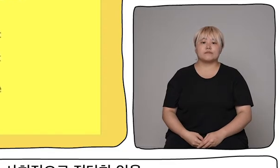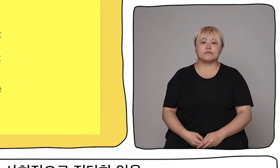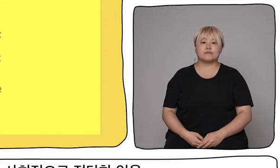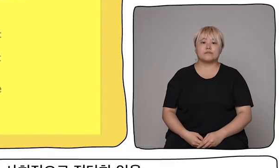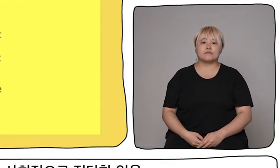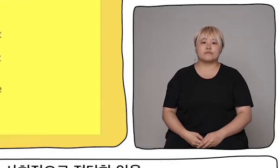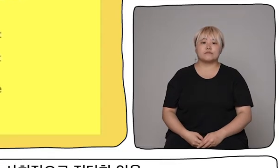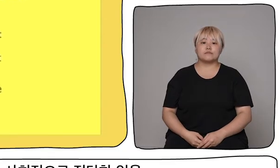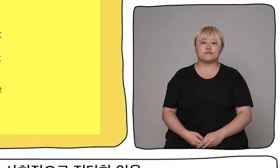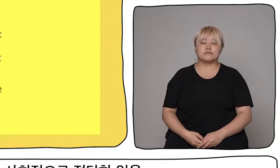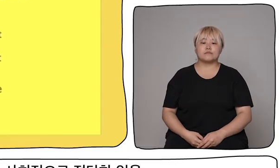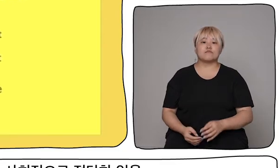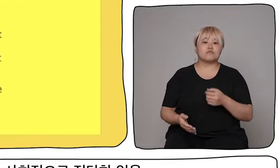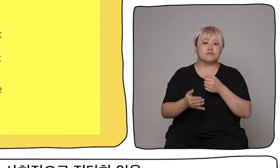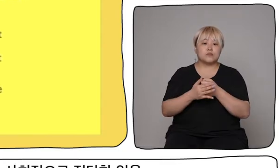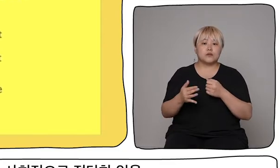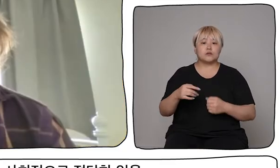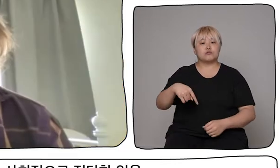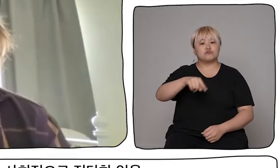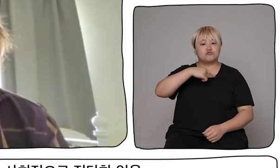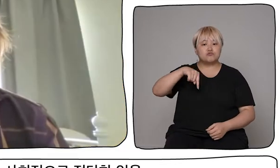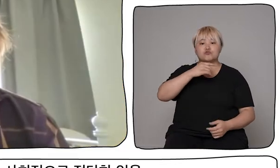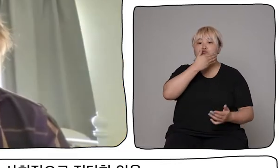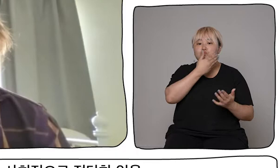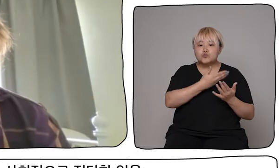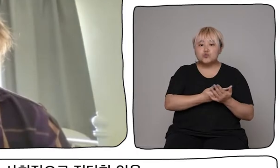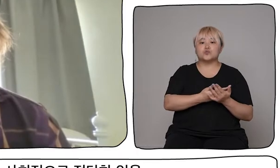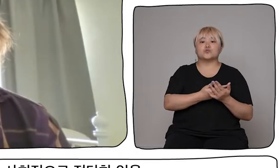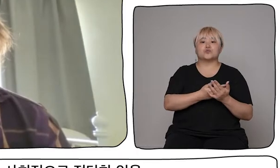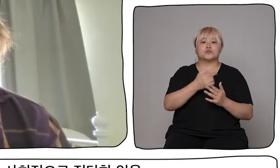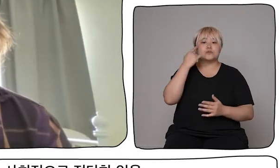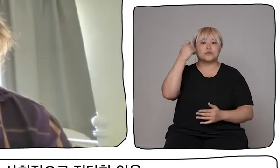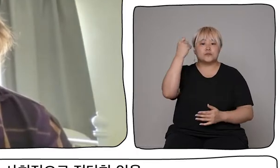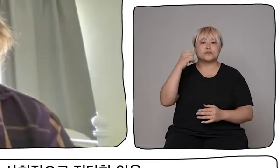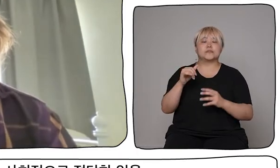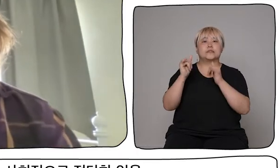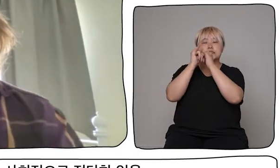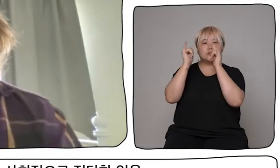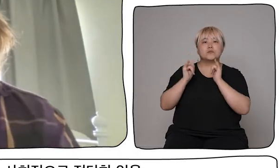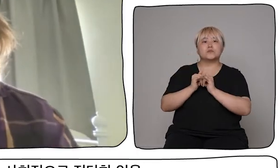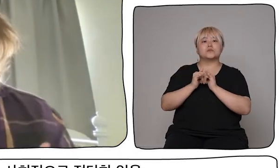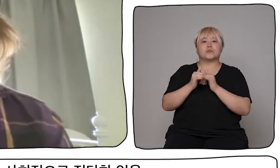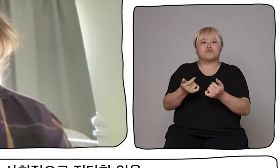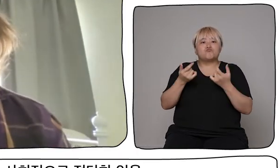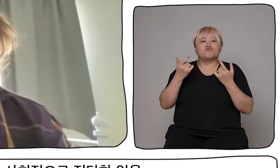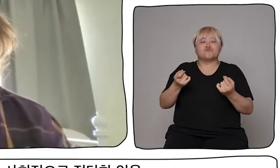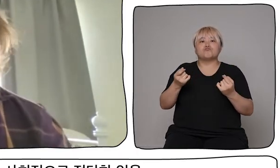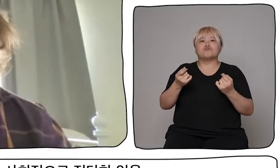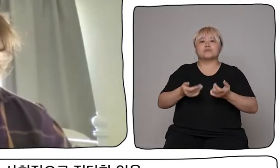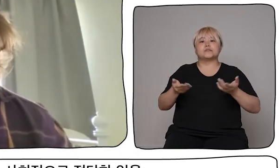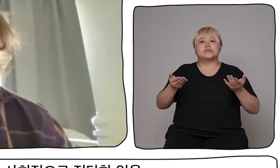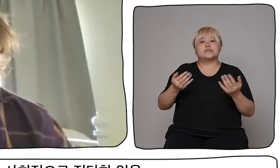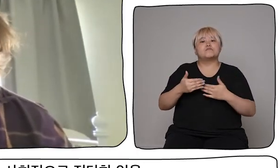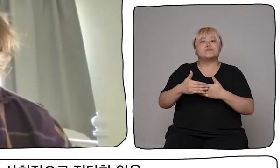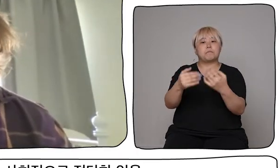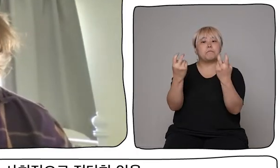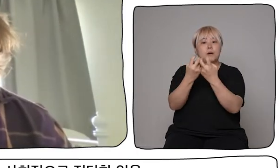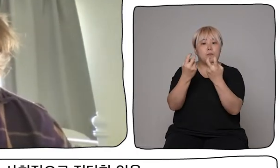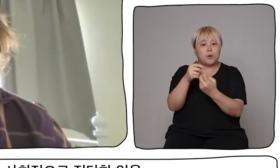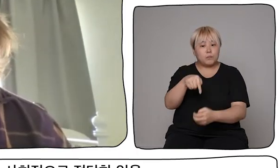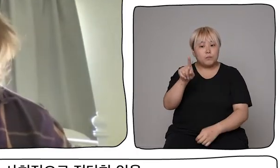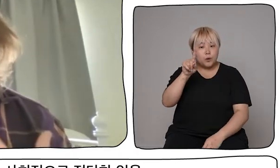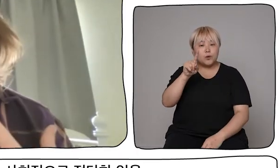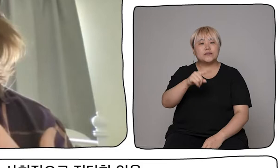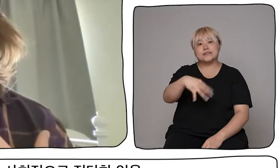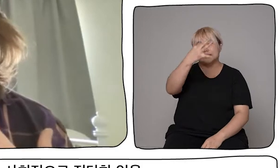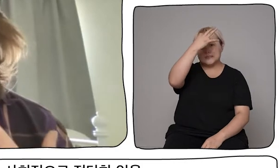So, one of the ways that we try and do all of those socially just things that